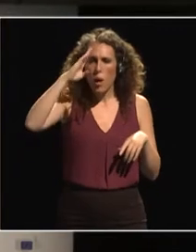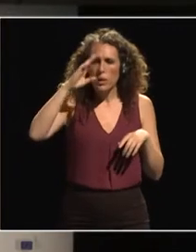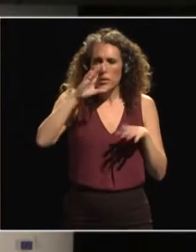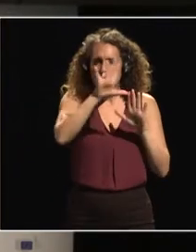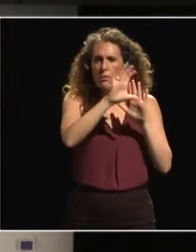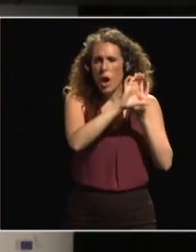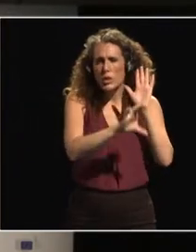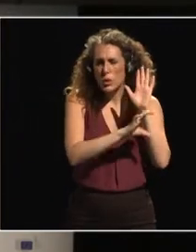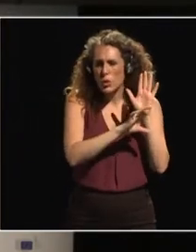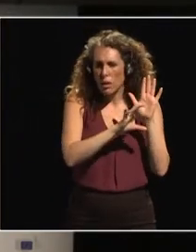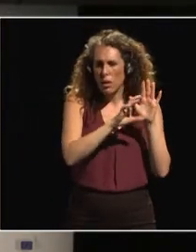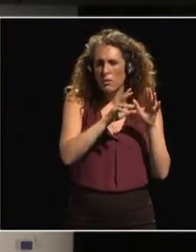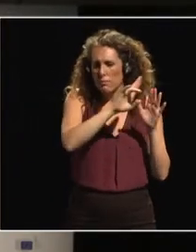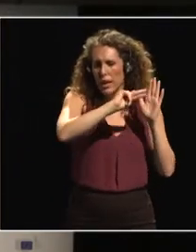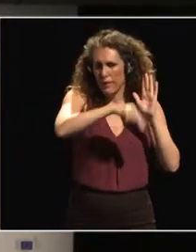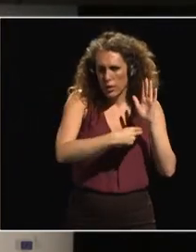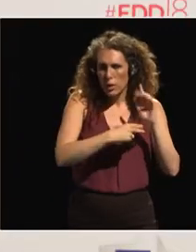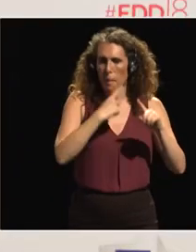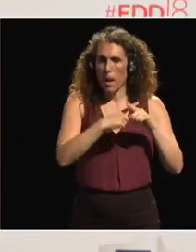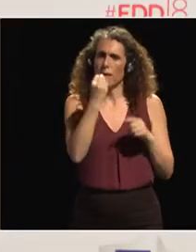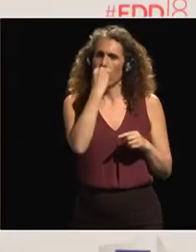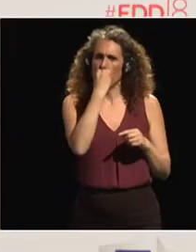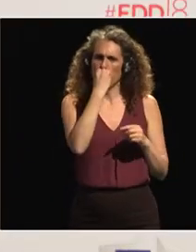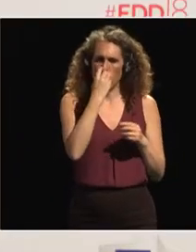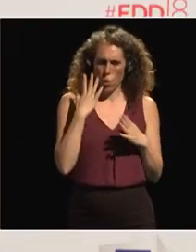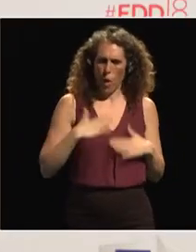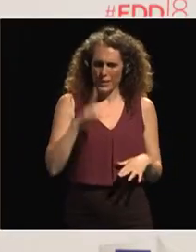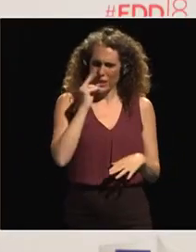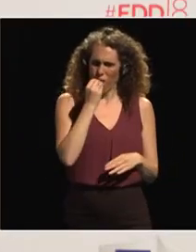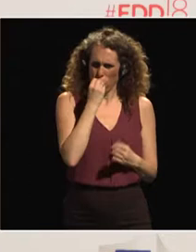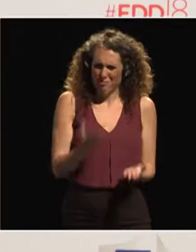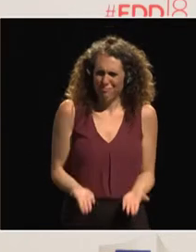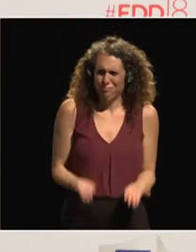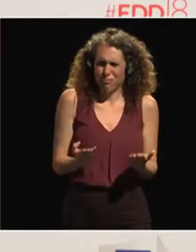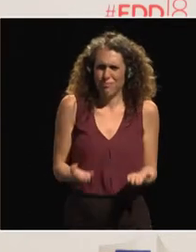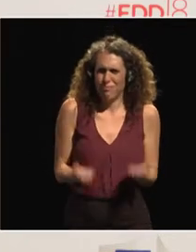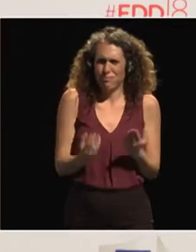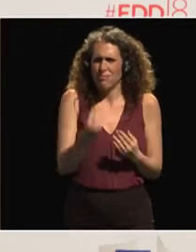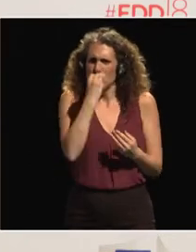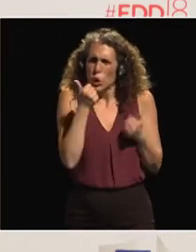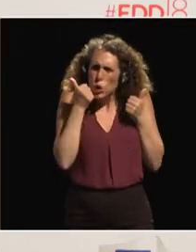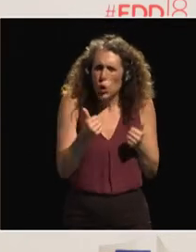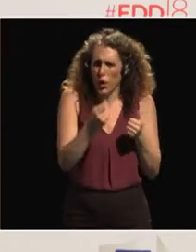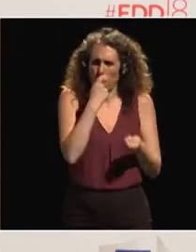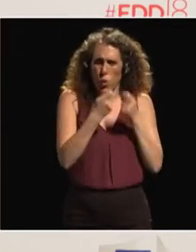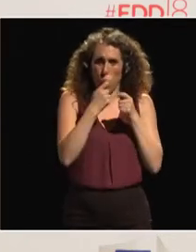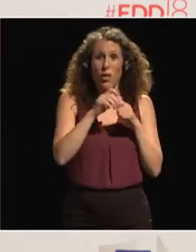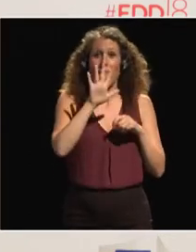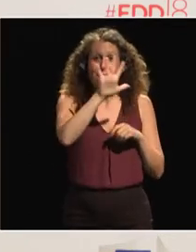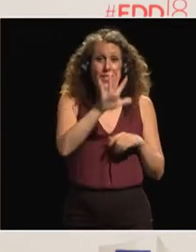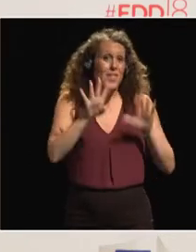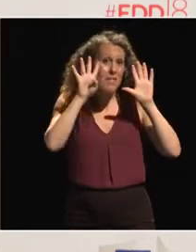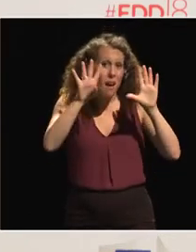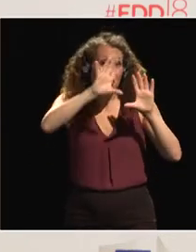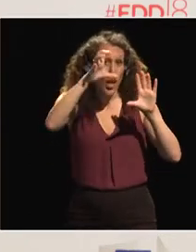director of Scaling Up Nutrition. This is a movement which promotes improved nutrition across 59 countries worldwide.